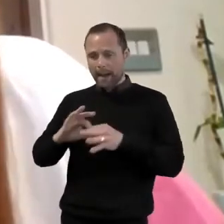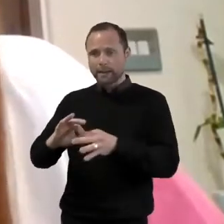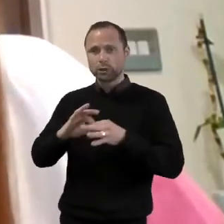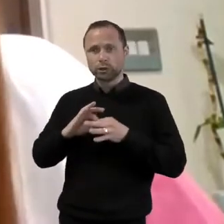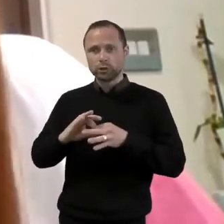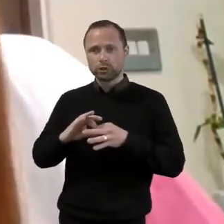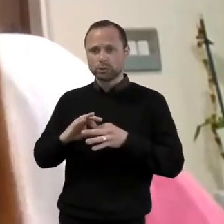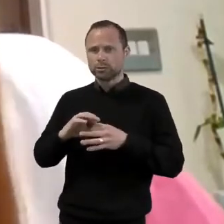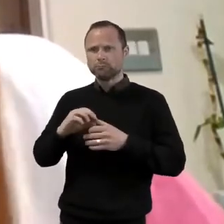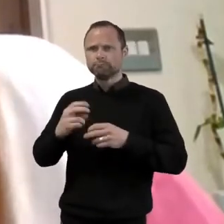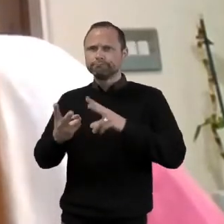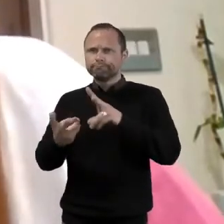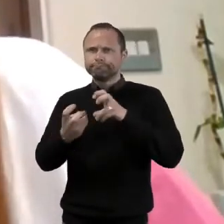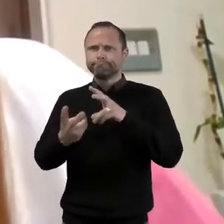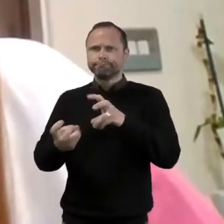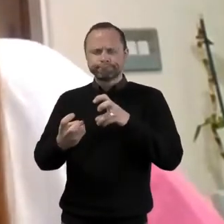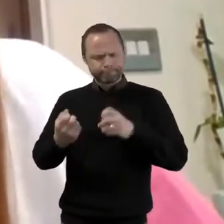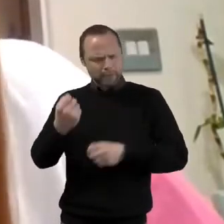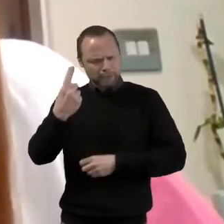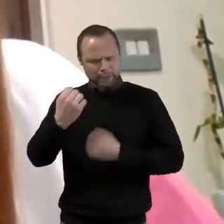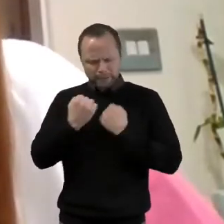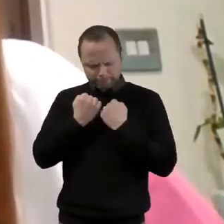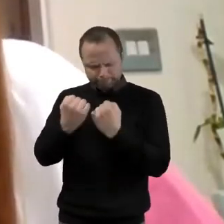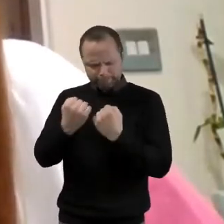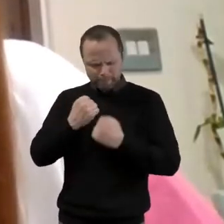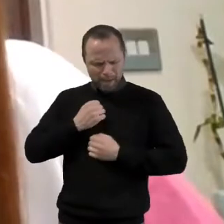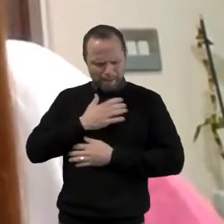process the emotions they might be feeling.